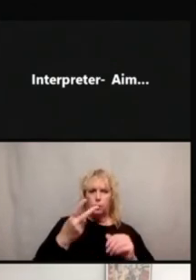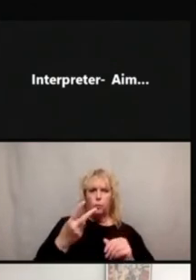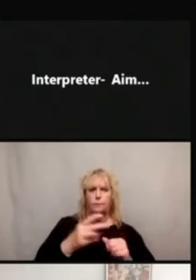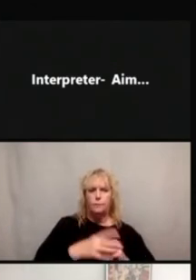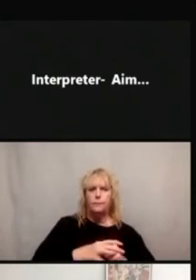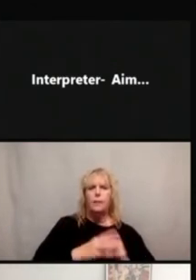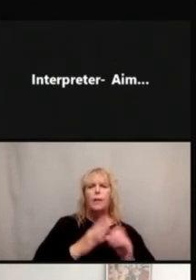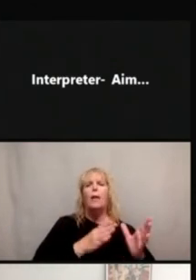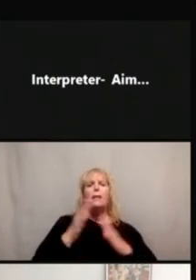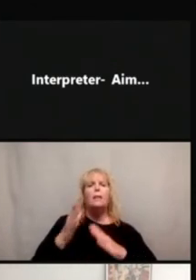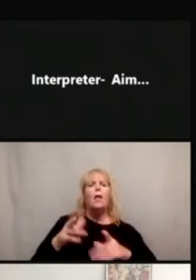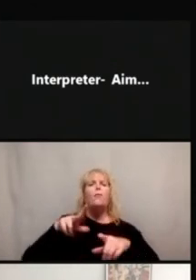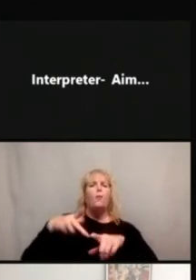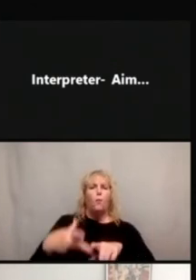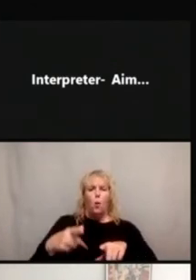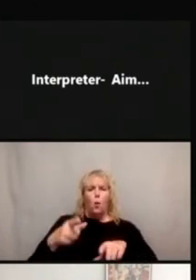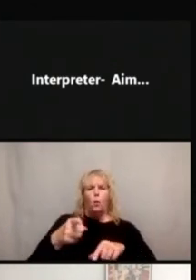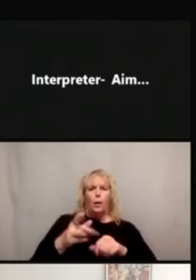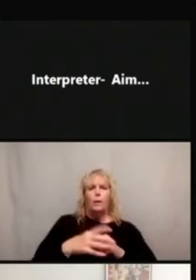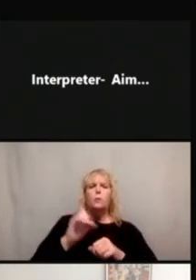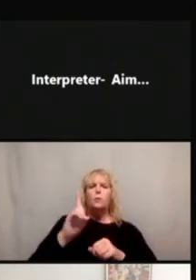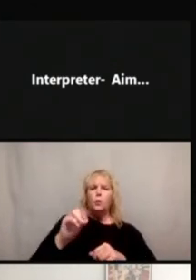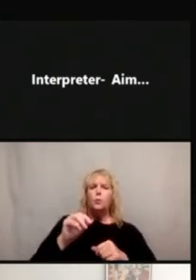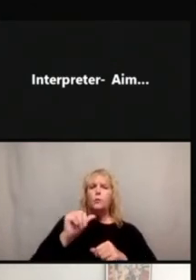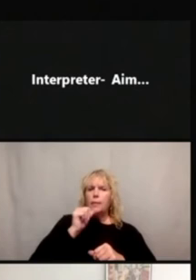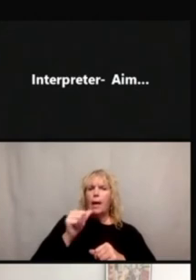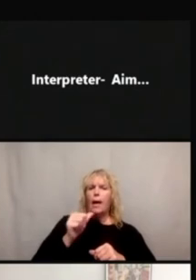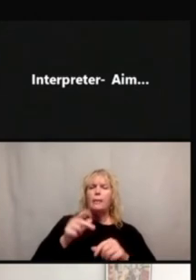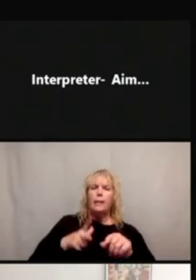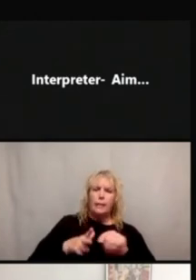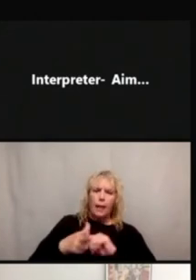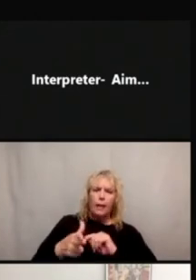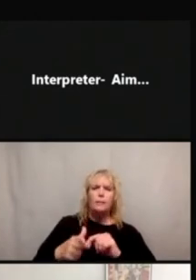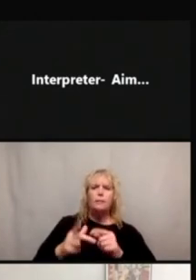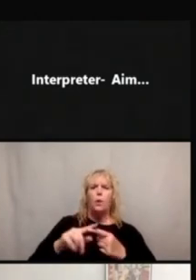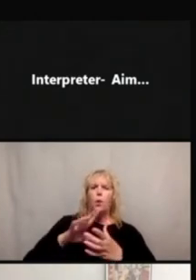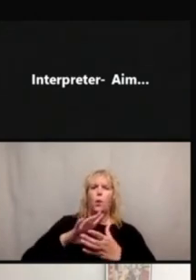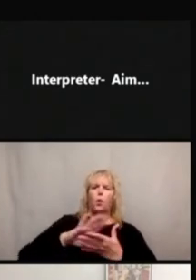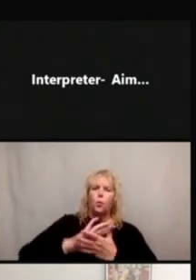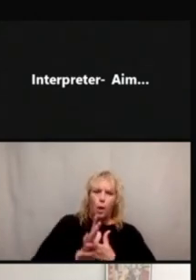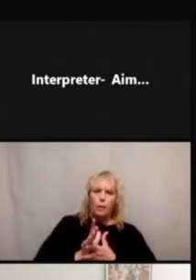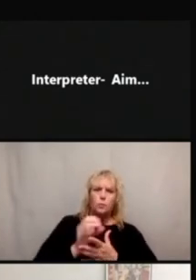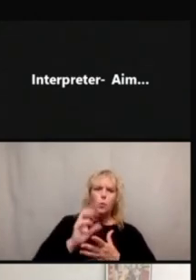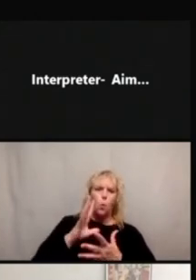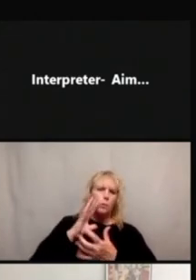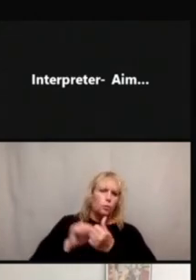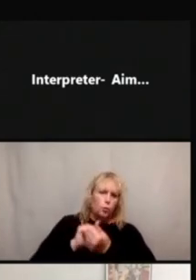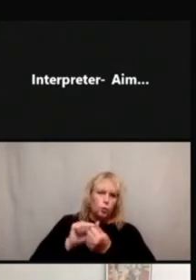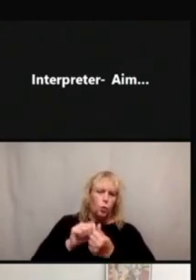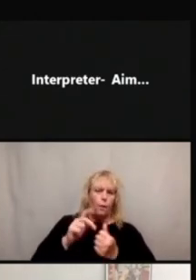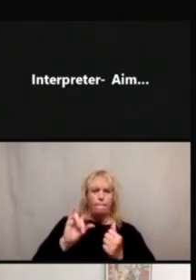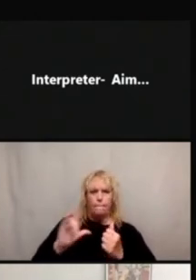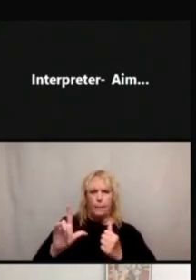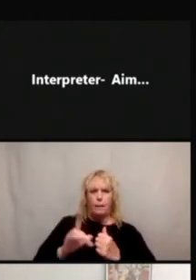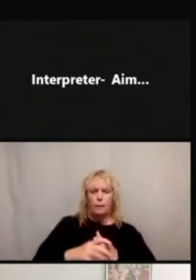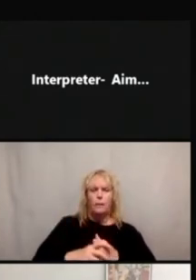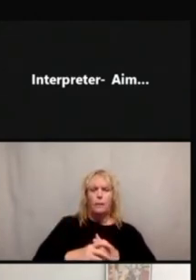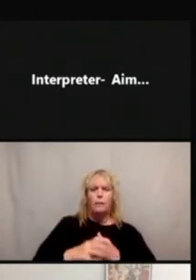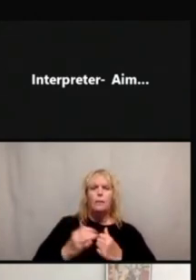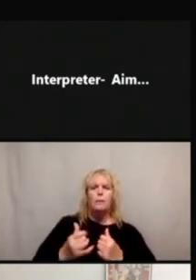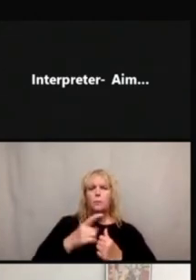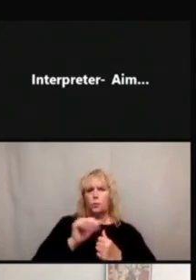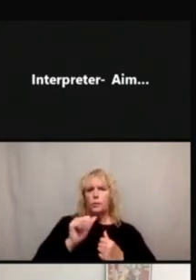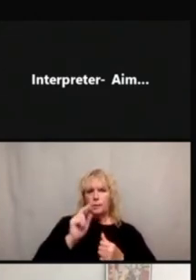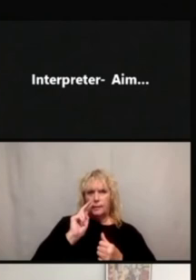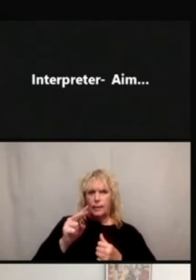And then our third one is do not cut, crush, or chew the pill. So when shown the icon, most